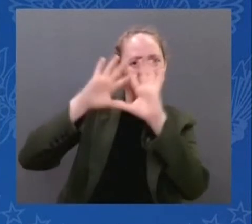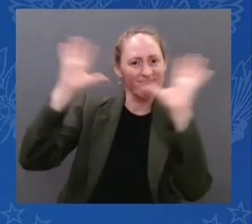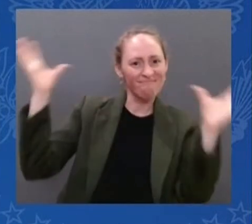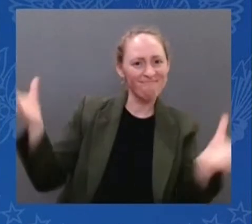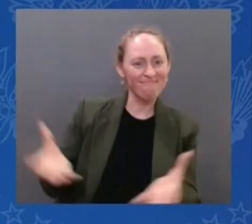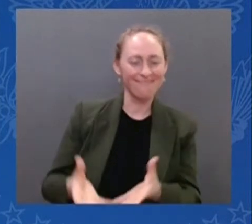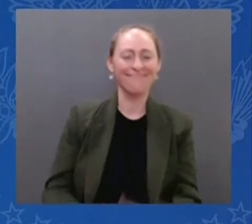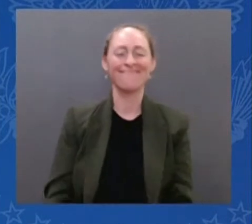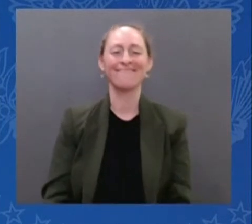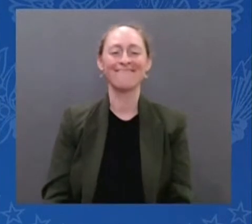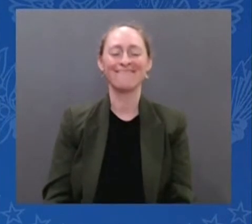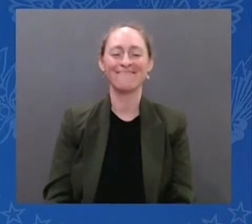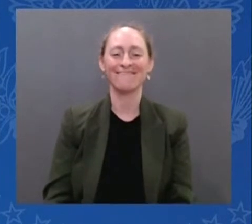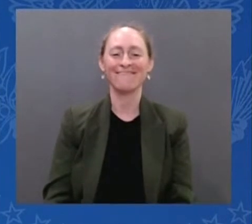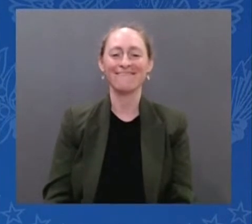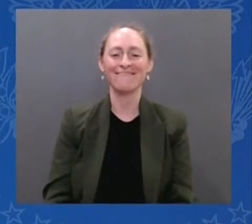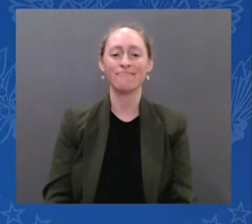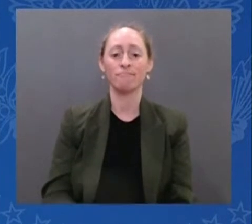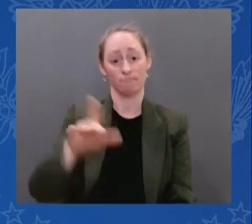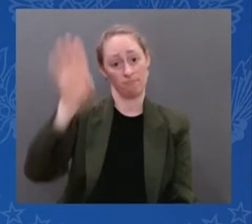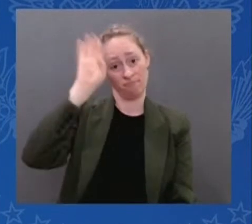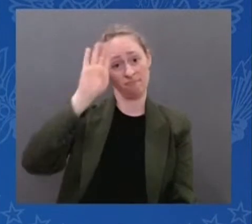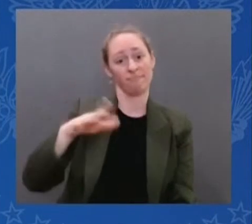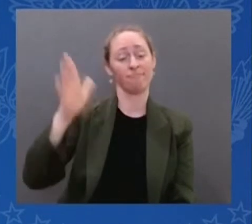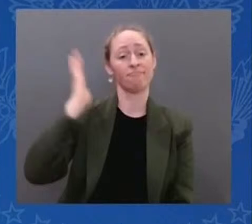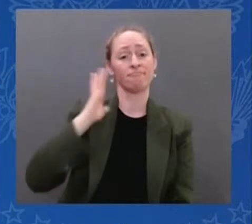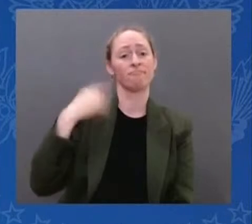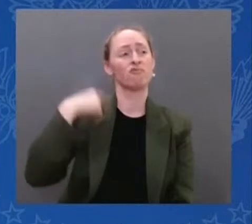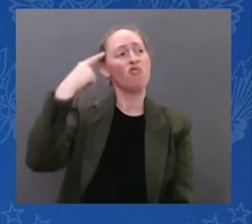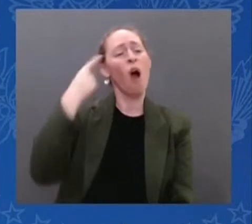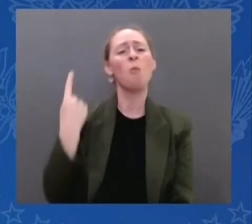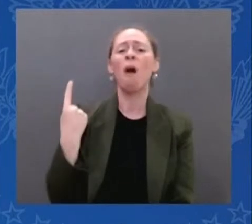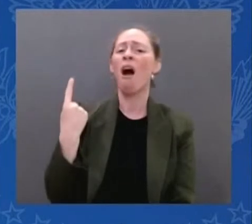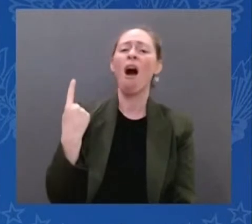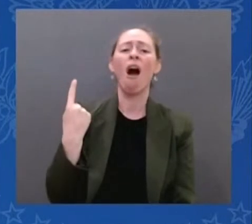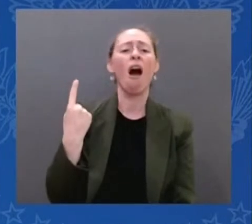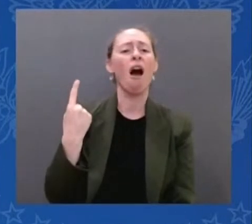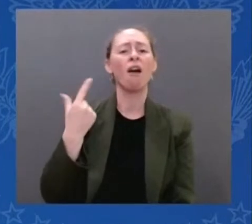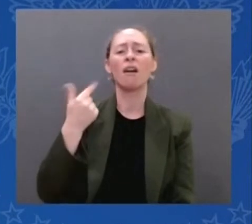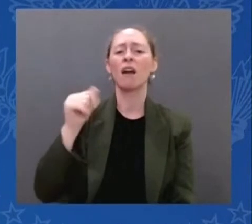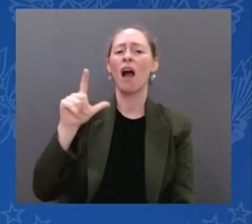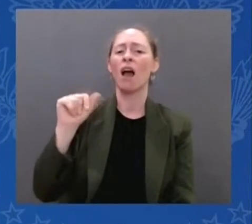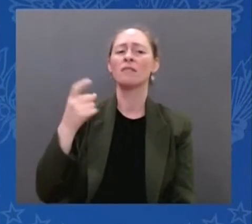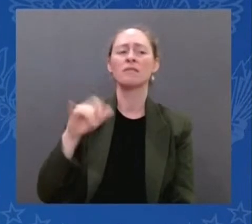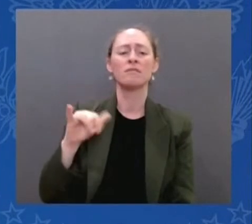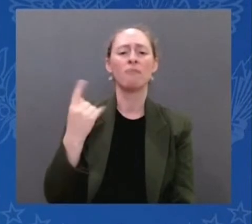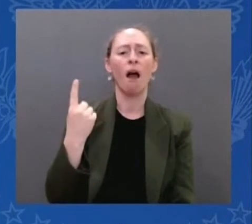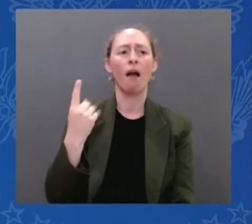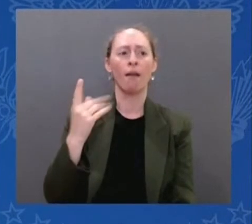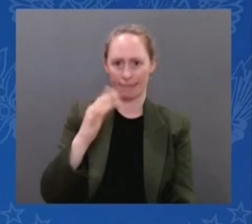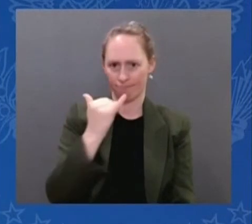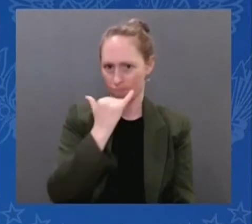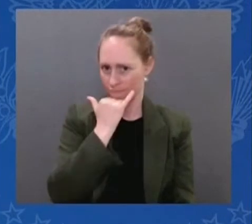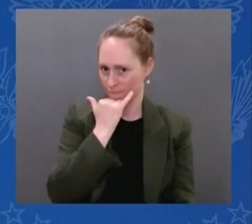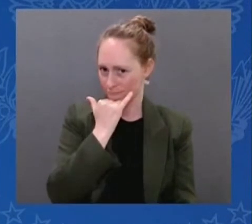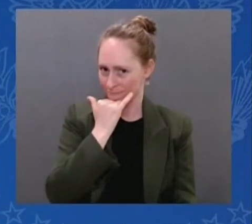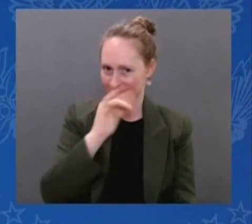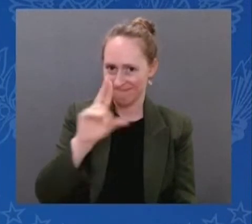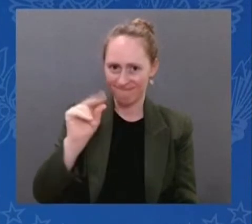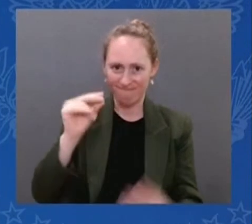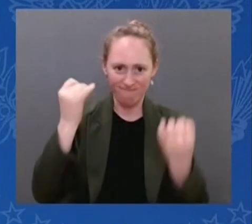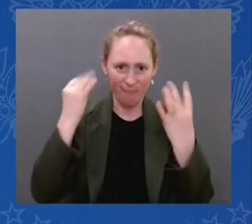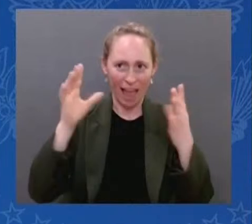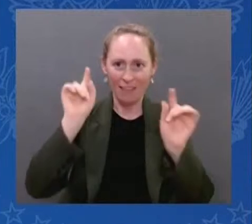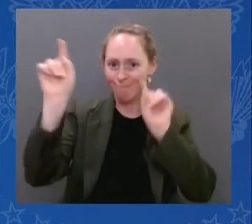Now, the number is unlimited. And in our galaxy, we have billions of stars or